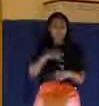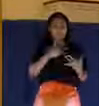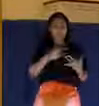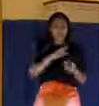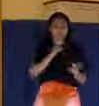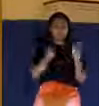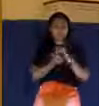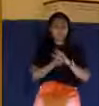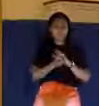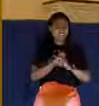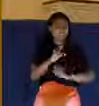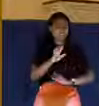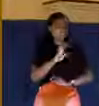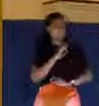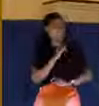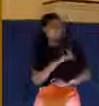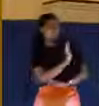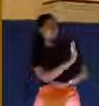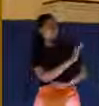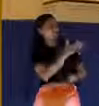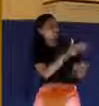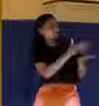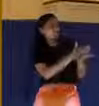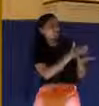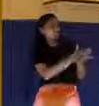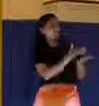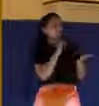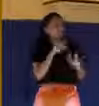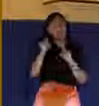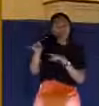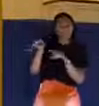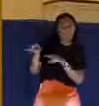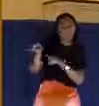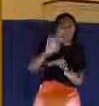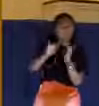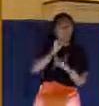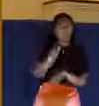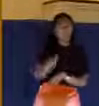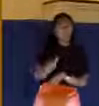partner in crime and says to him, don't you fear God?